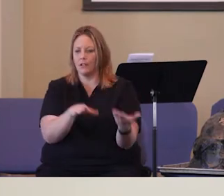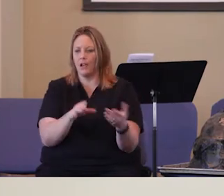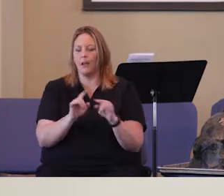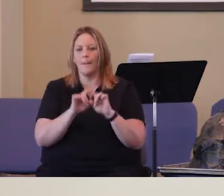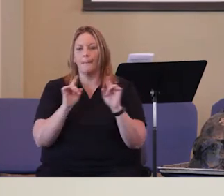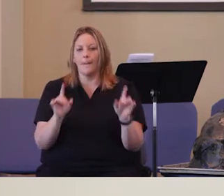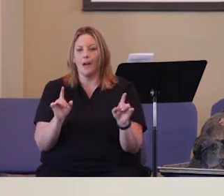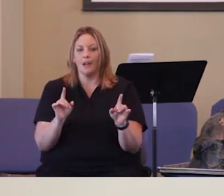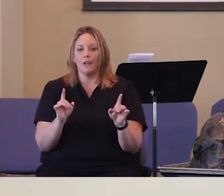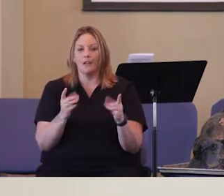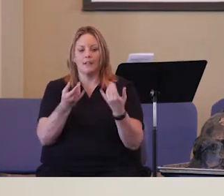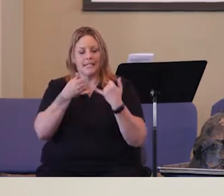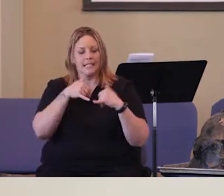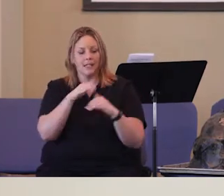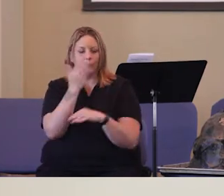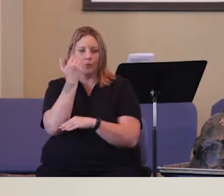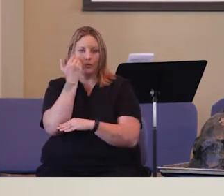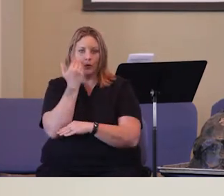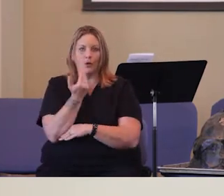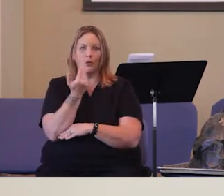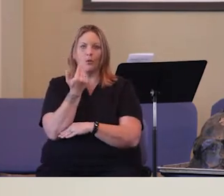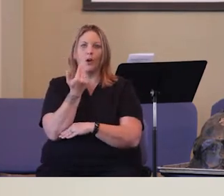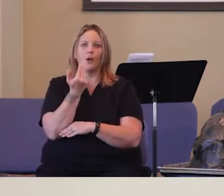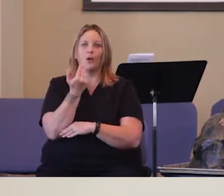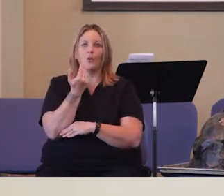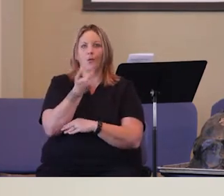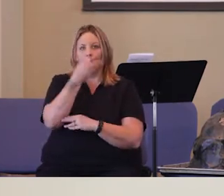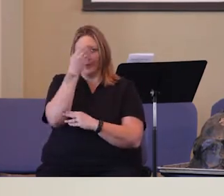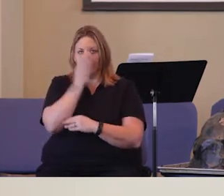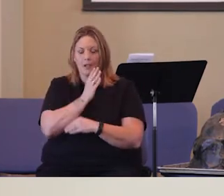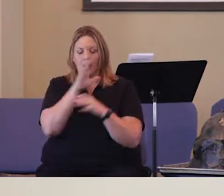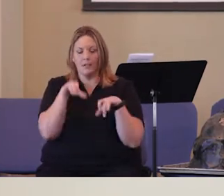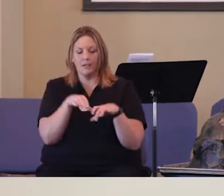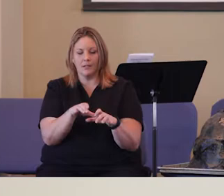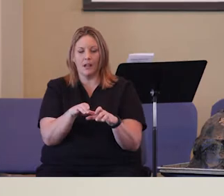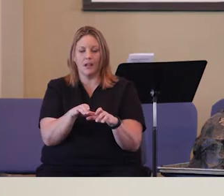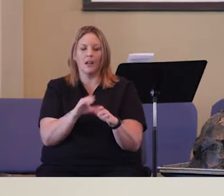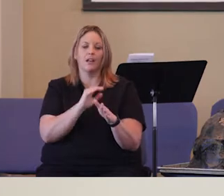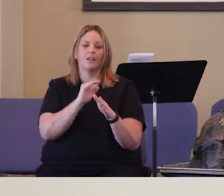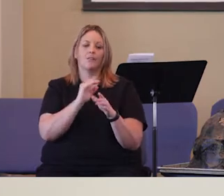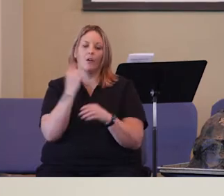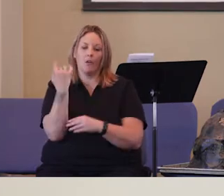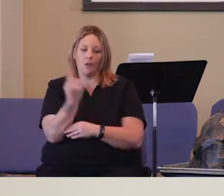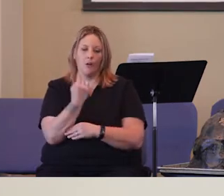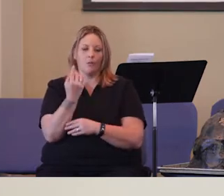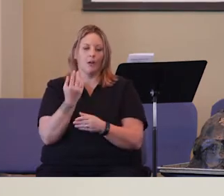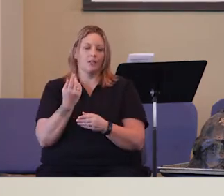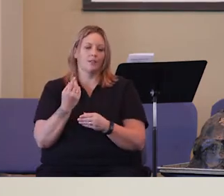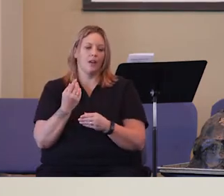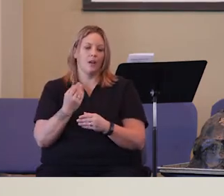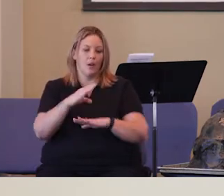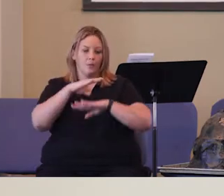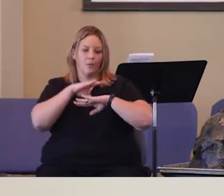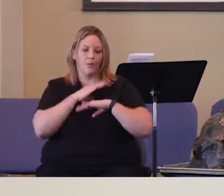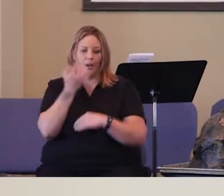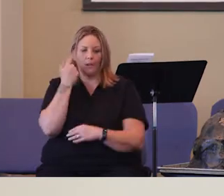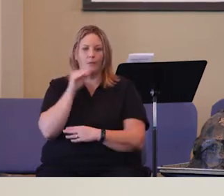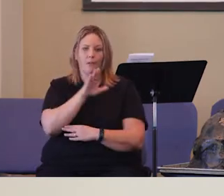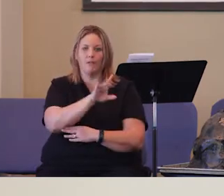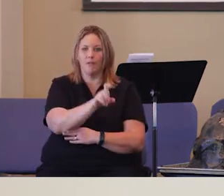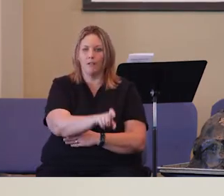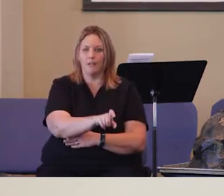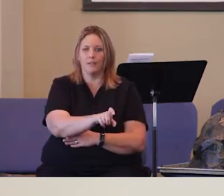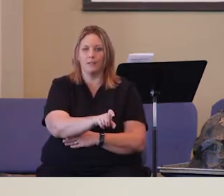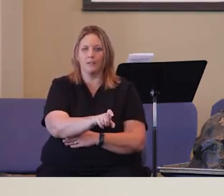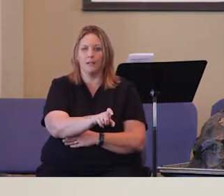passed away and died. But they still know about what God has done. That God has always provided their needs. And here,